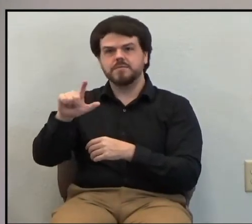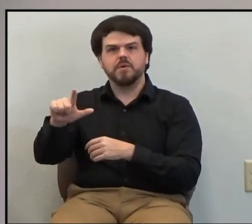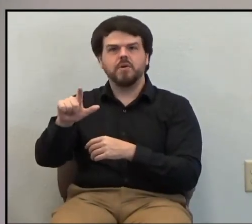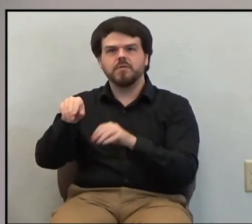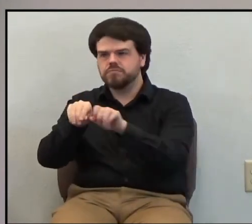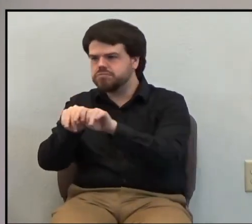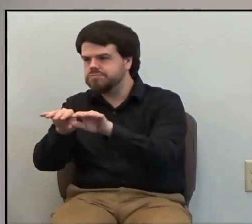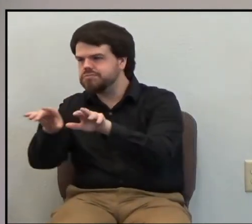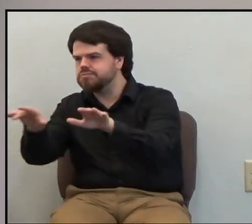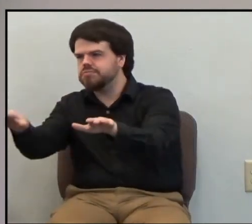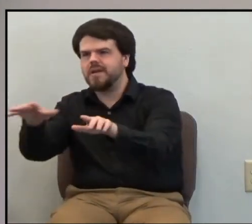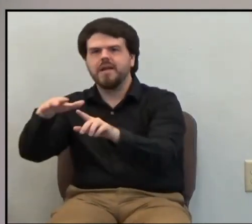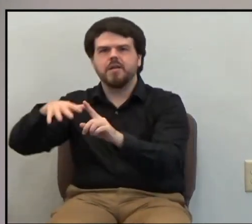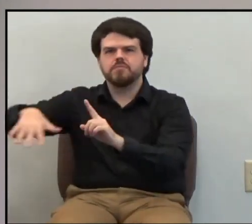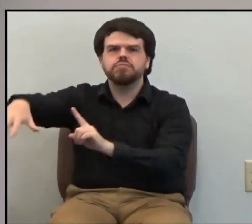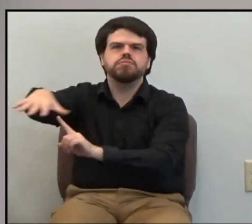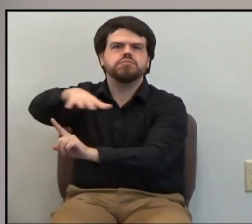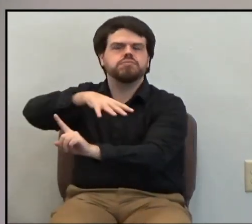surrounding regions.